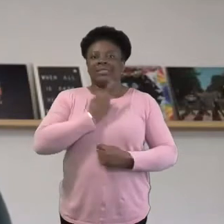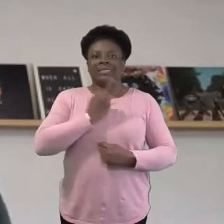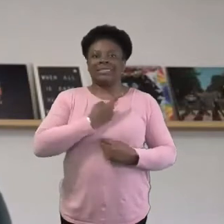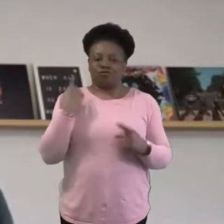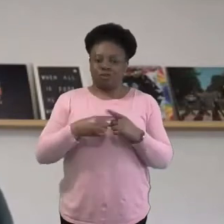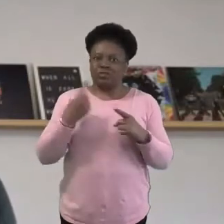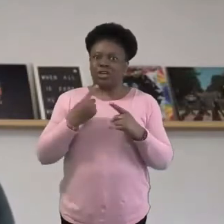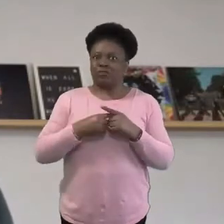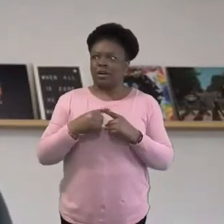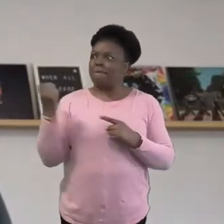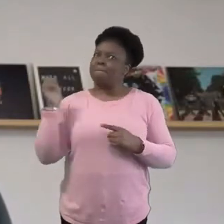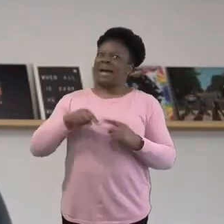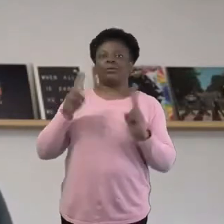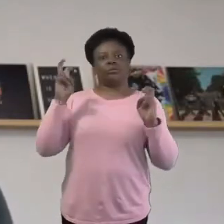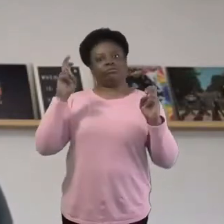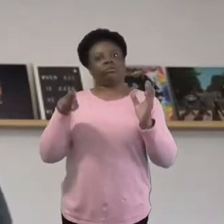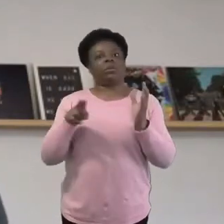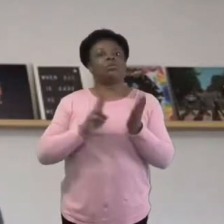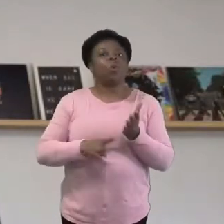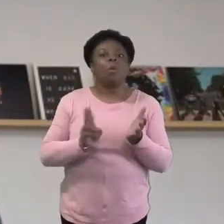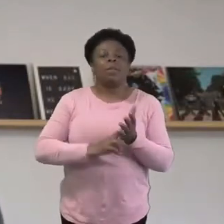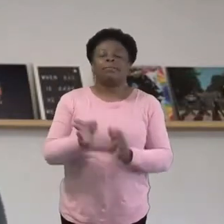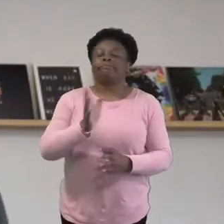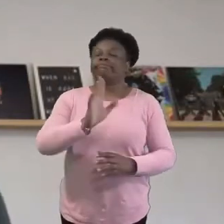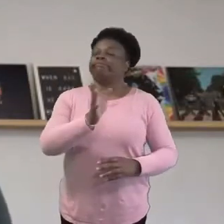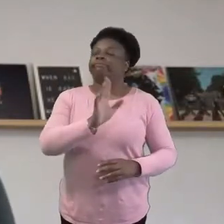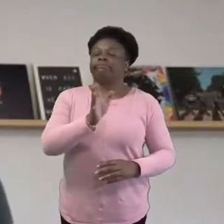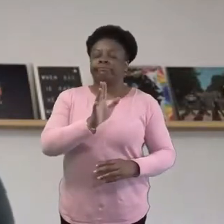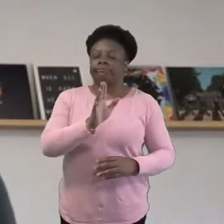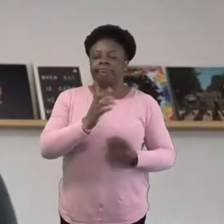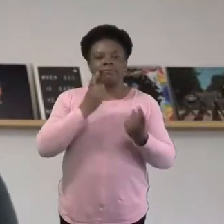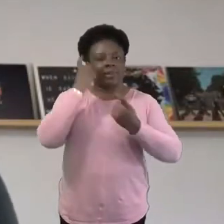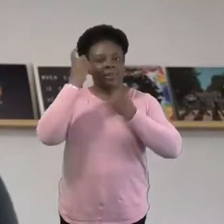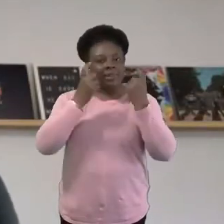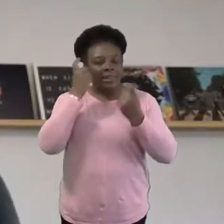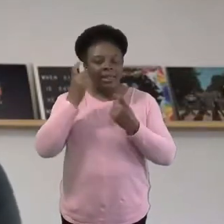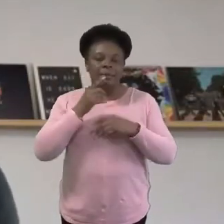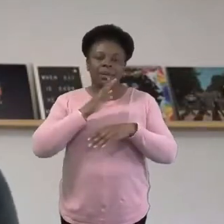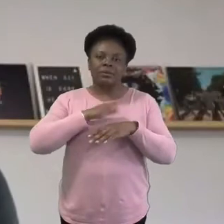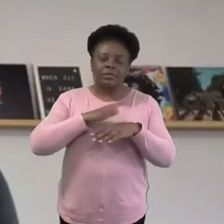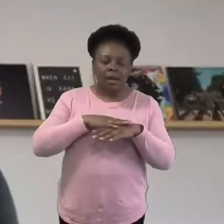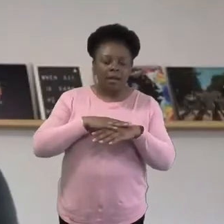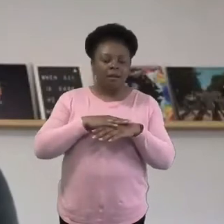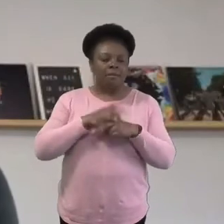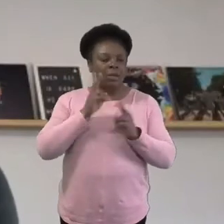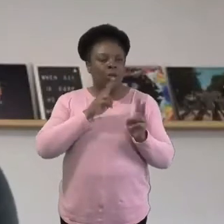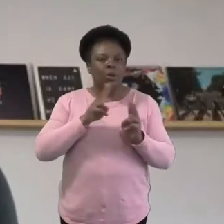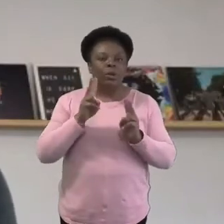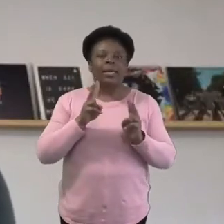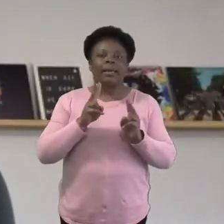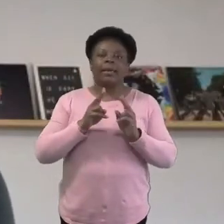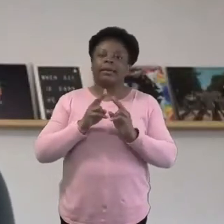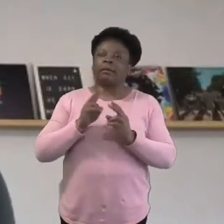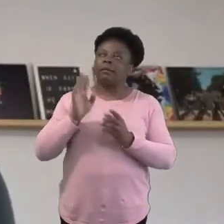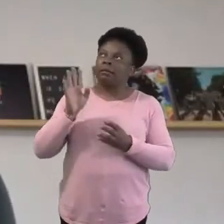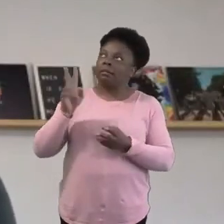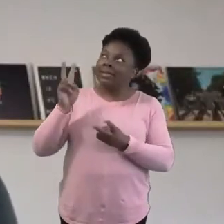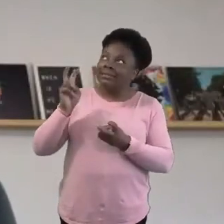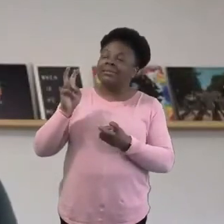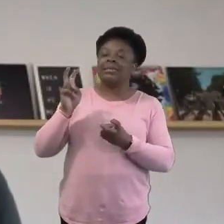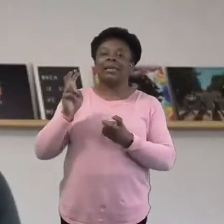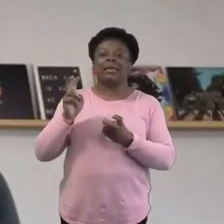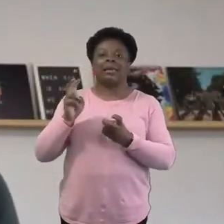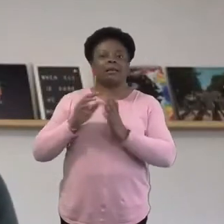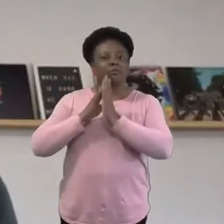for something better if we kind of give the time to look, to listen and be prayerfully creative. And it's worth